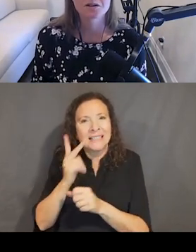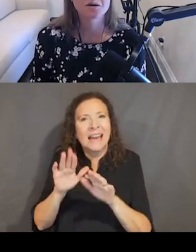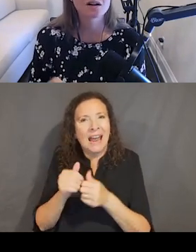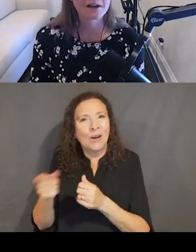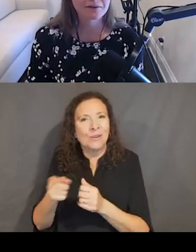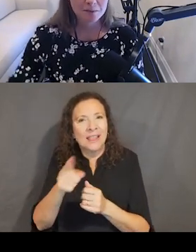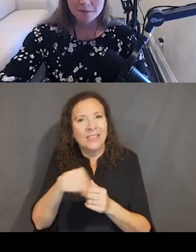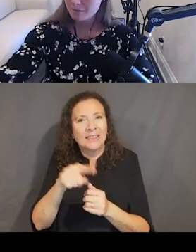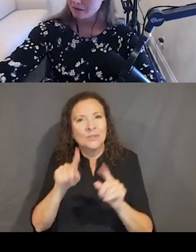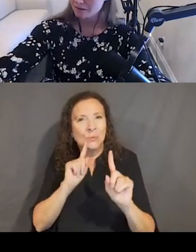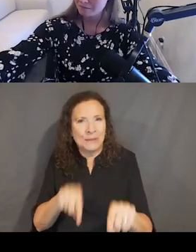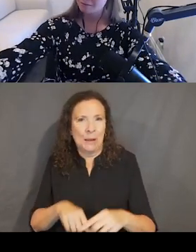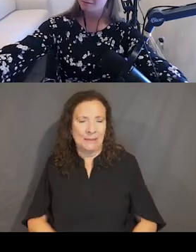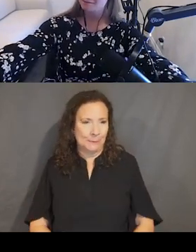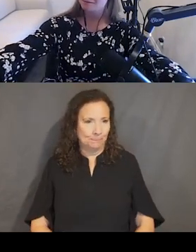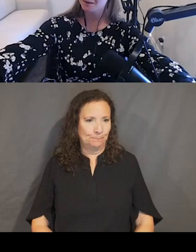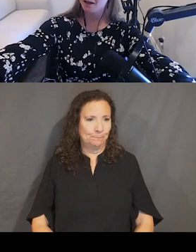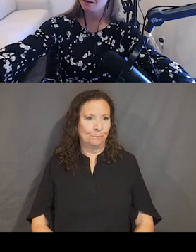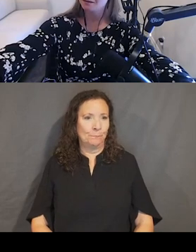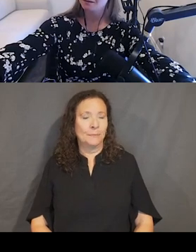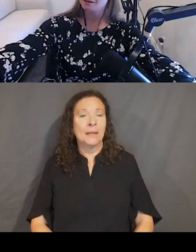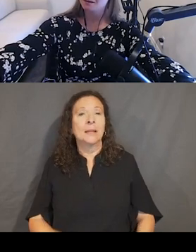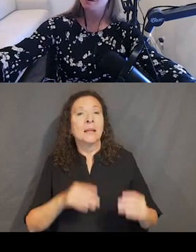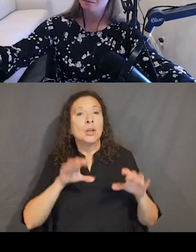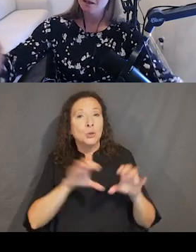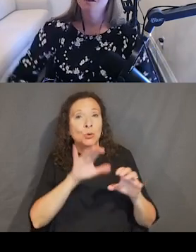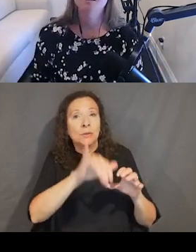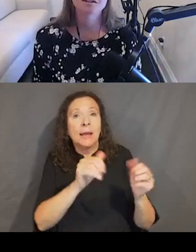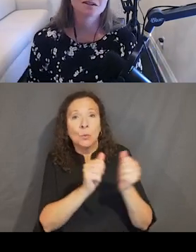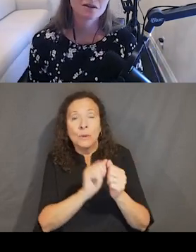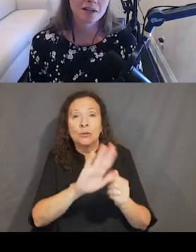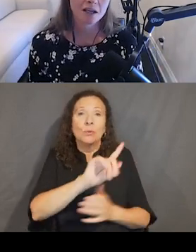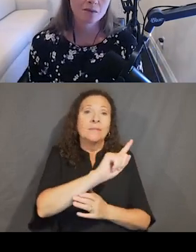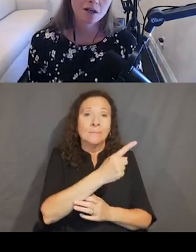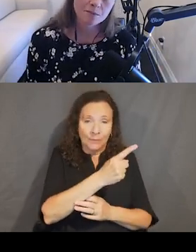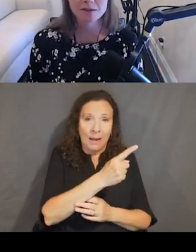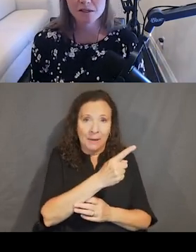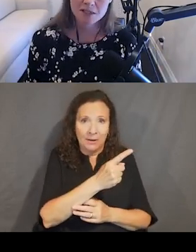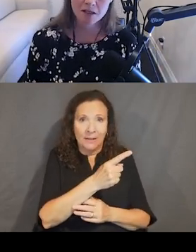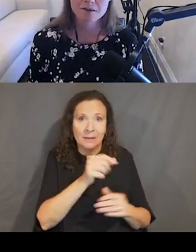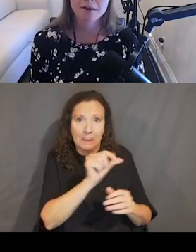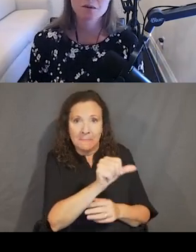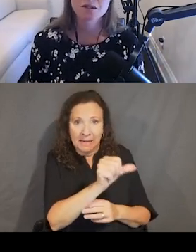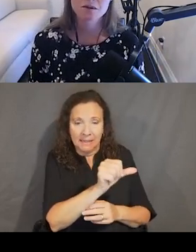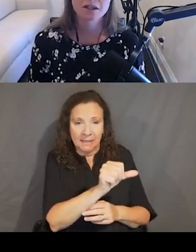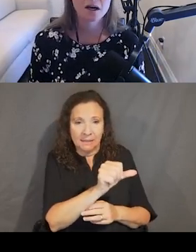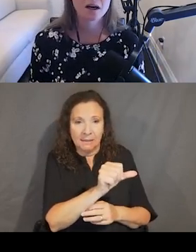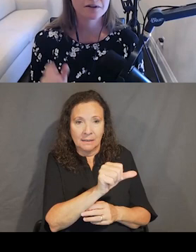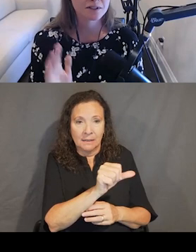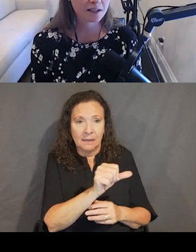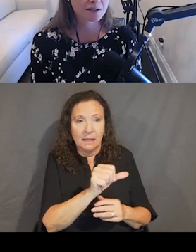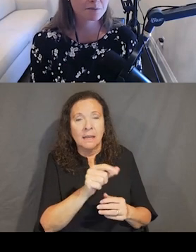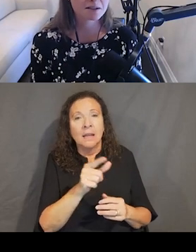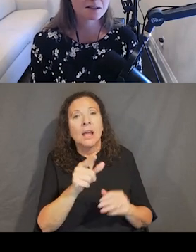So you do all of that for your primary button, okay? But you also need to do the same, maybe a subset of, depending on what you're doing,